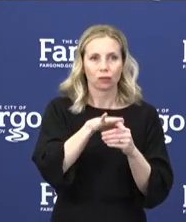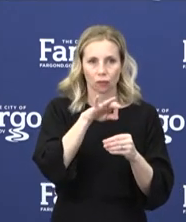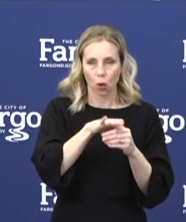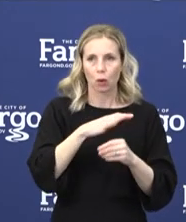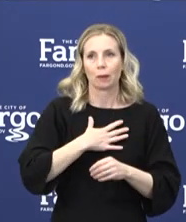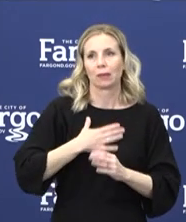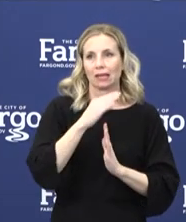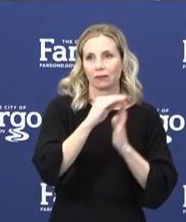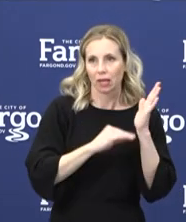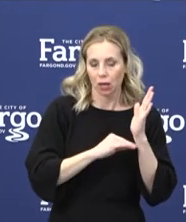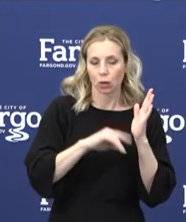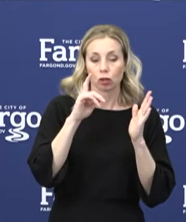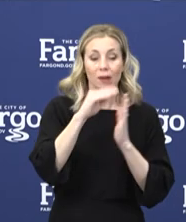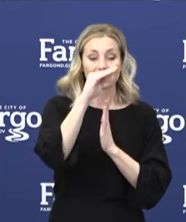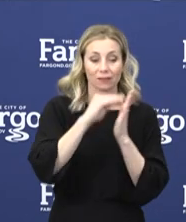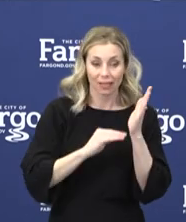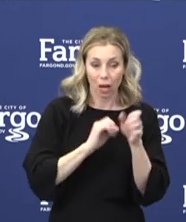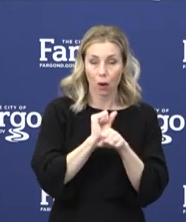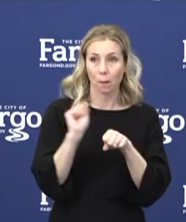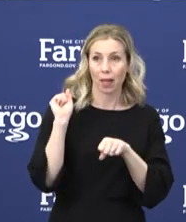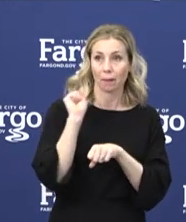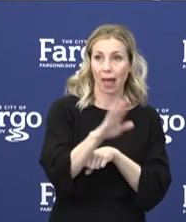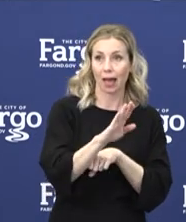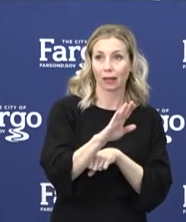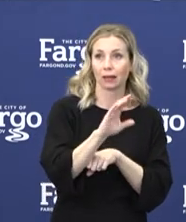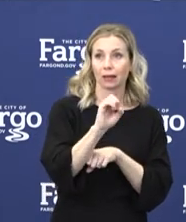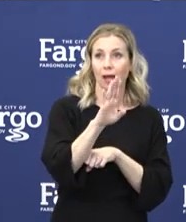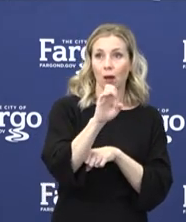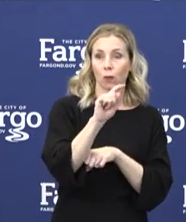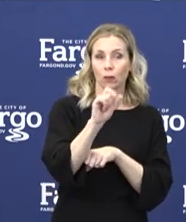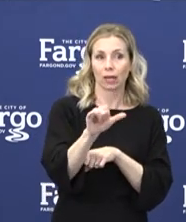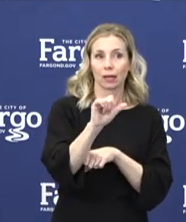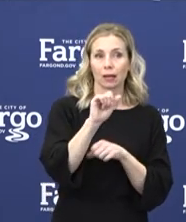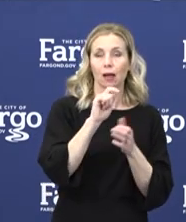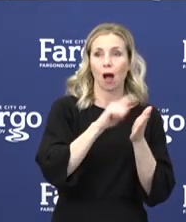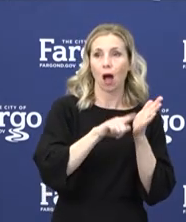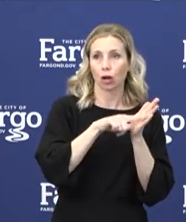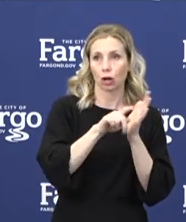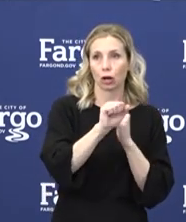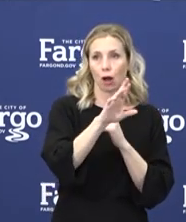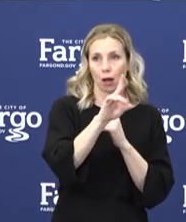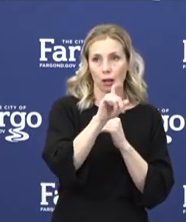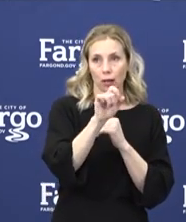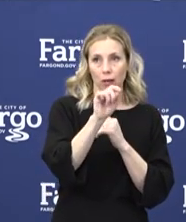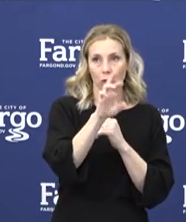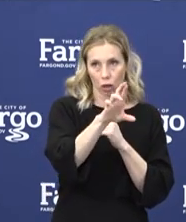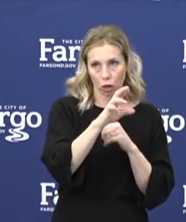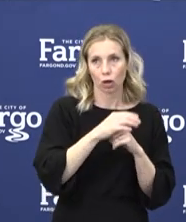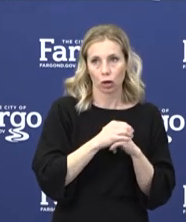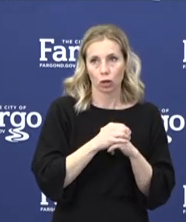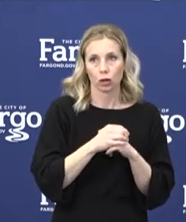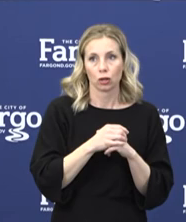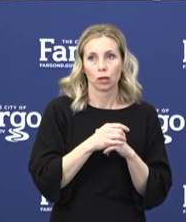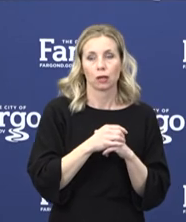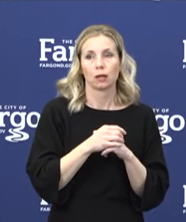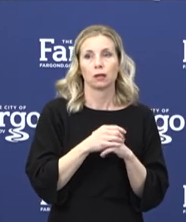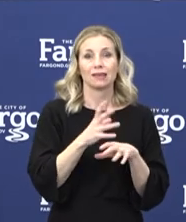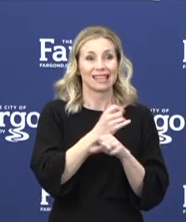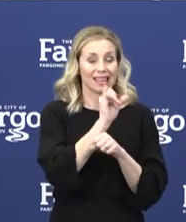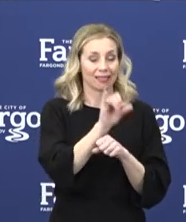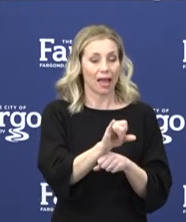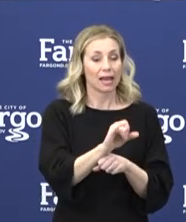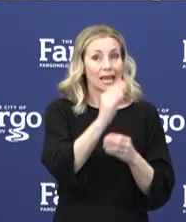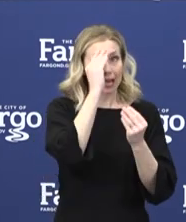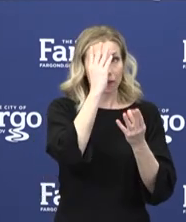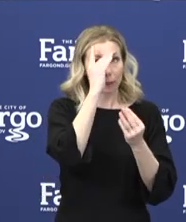You need to complete it and mail it back to the county auditor, which is our finance director in Cass, to get an absentee ballot. Information can